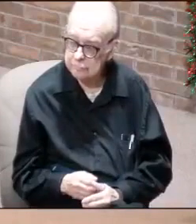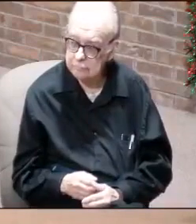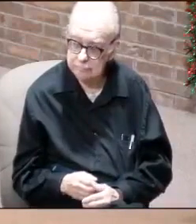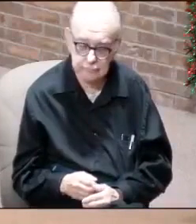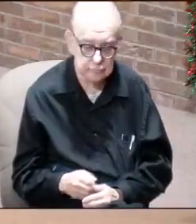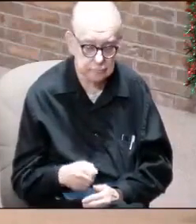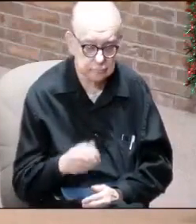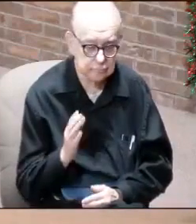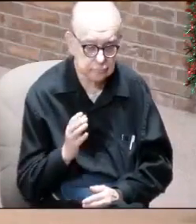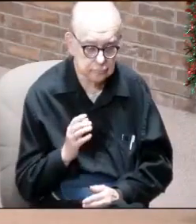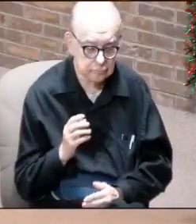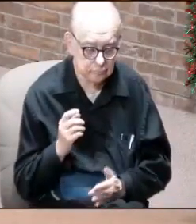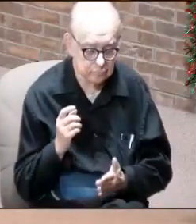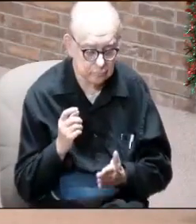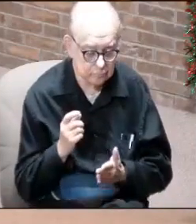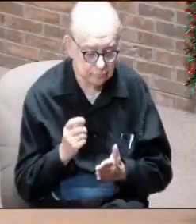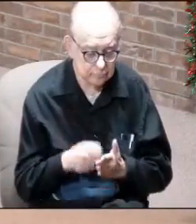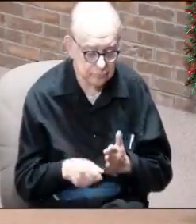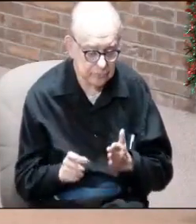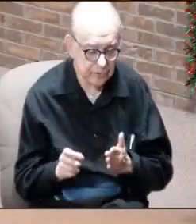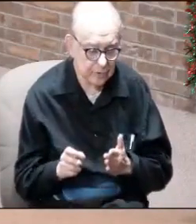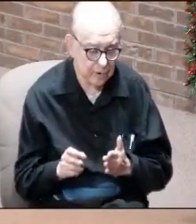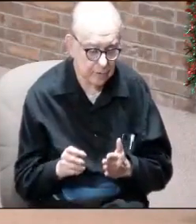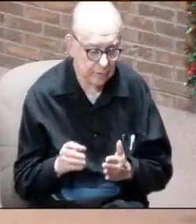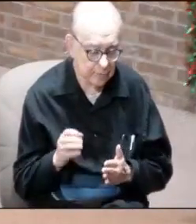So, he doesn't charge your insurance company.